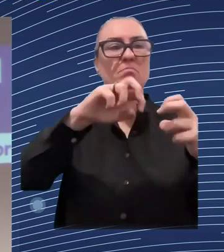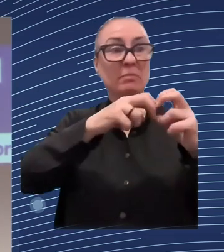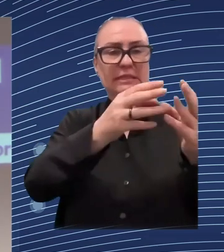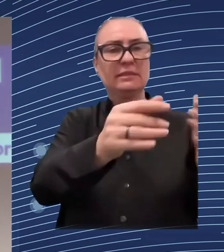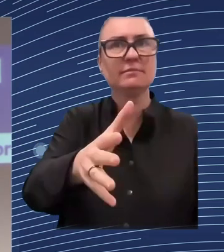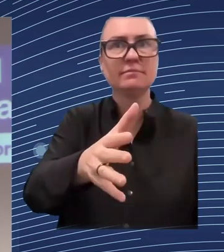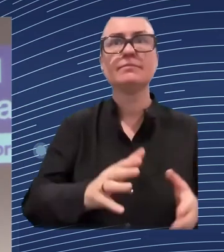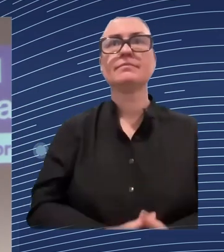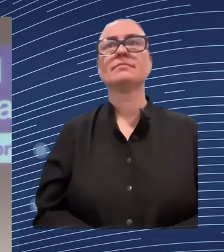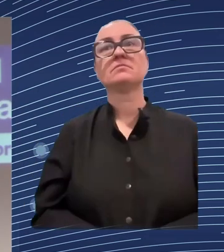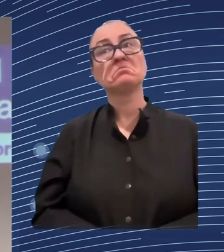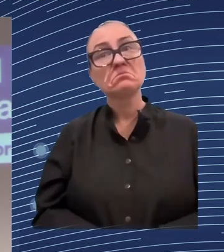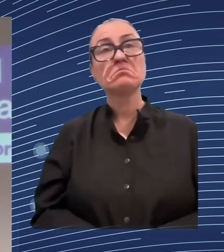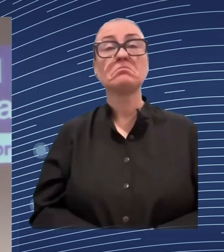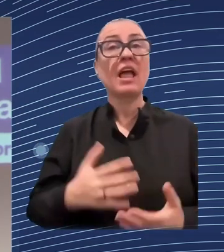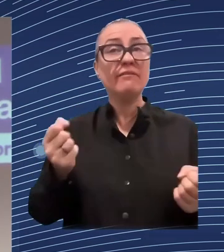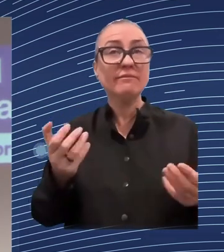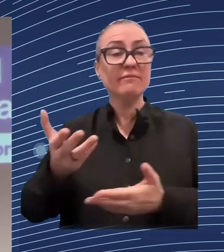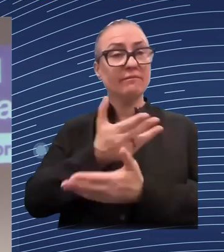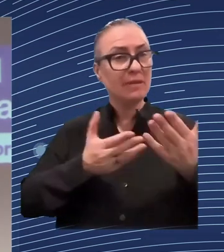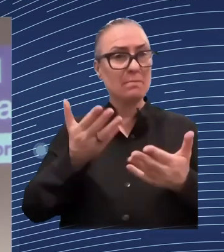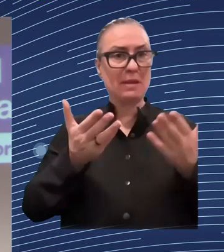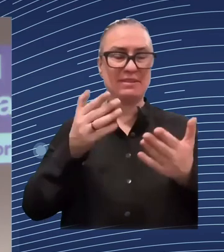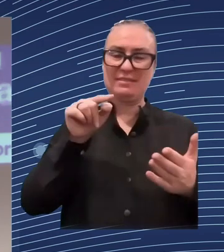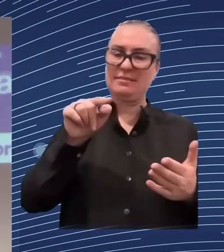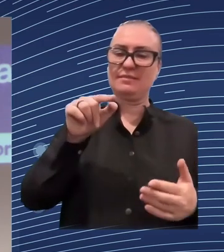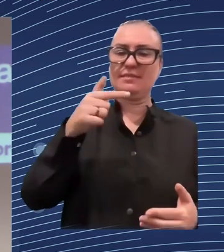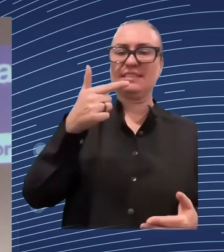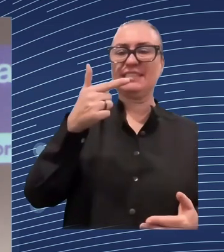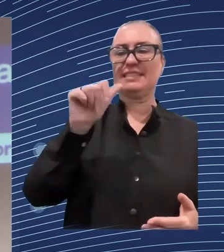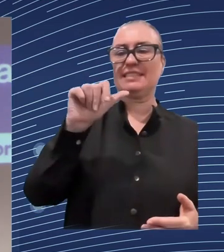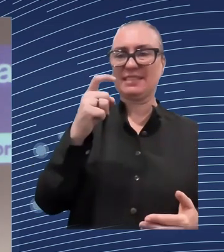distribution impact assessment, at least in a direct way like we are thinking.